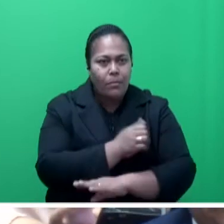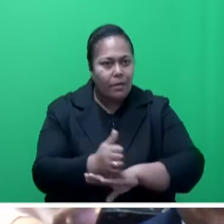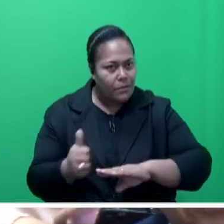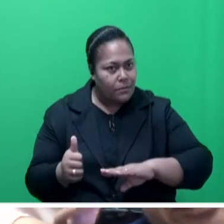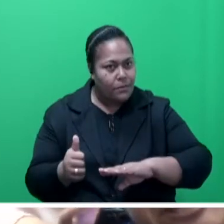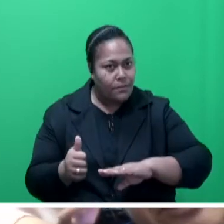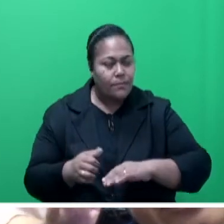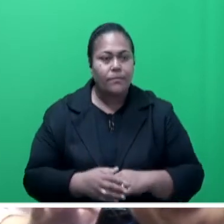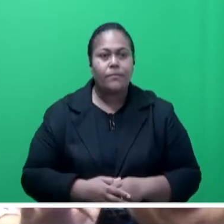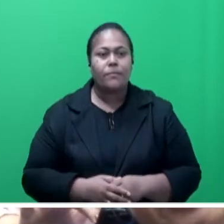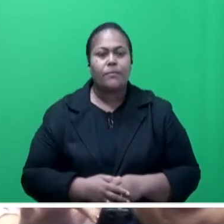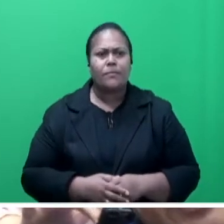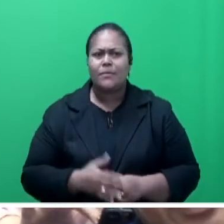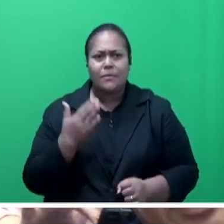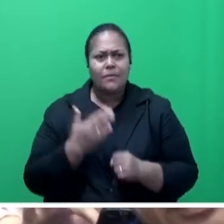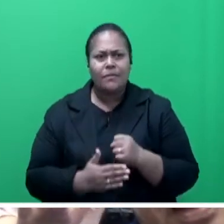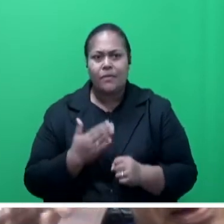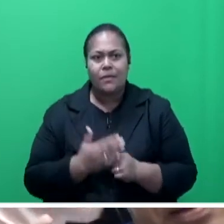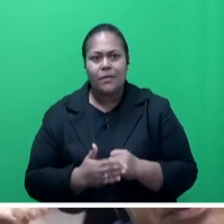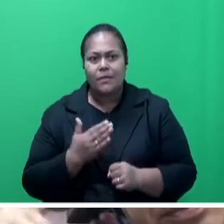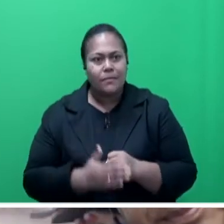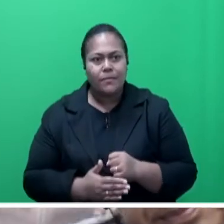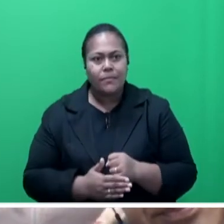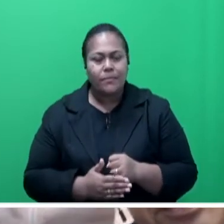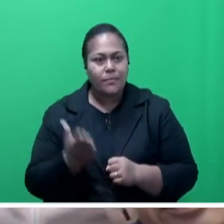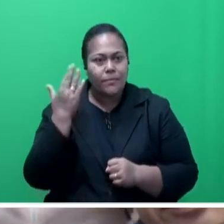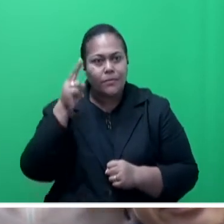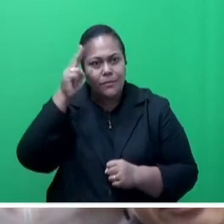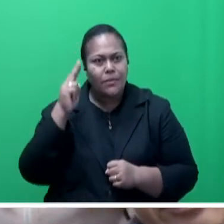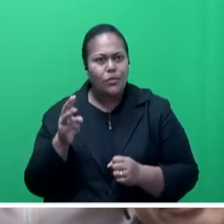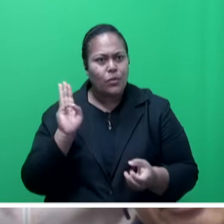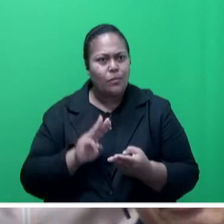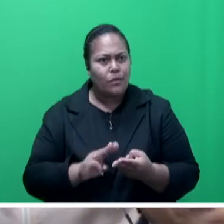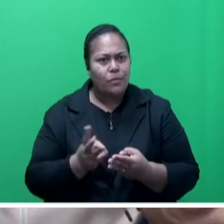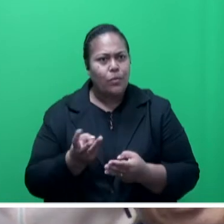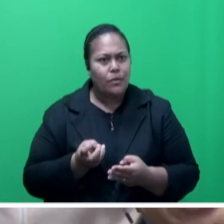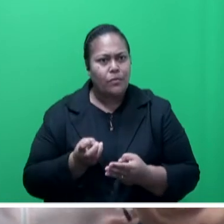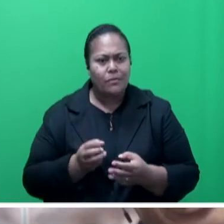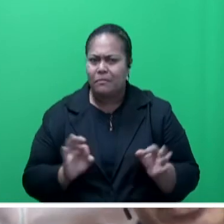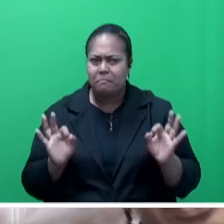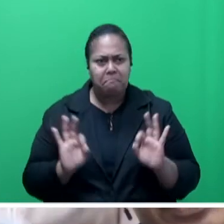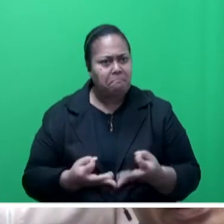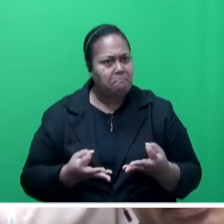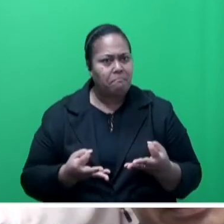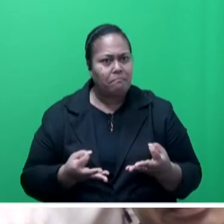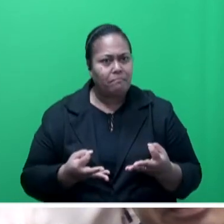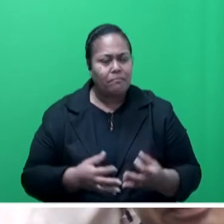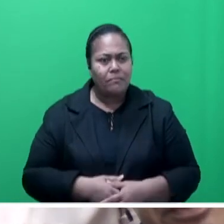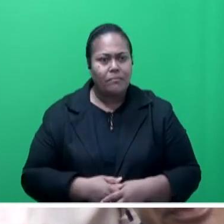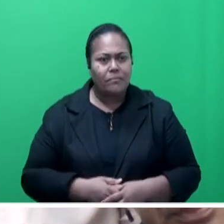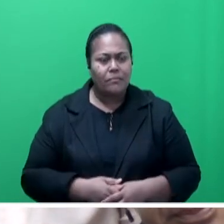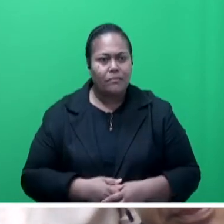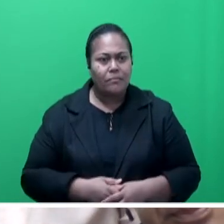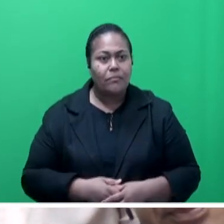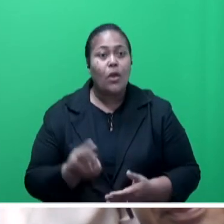never a national minimum wage. Mr. Speaker, sir. It was